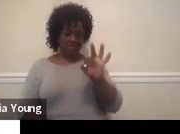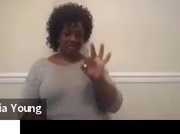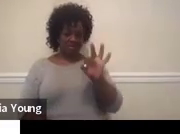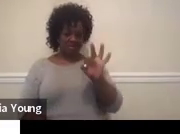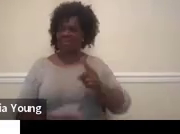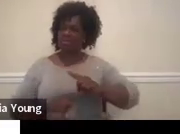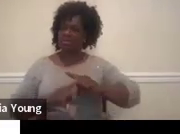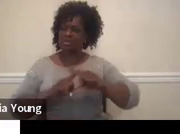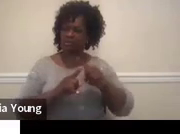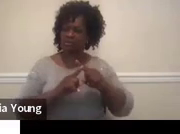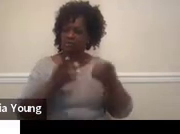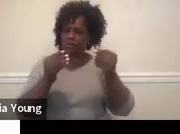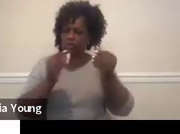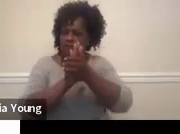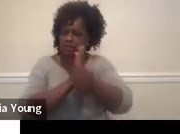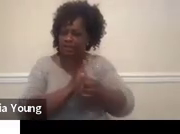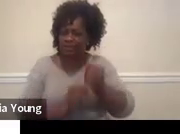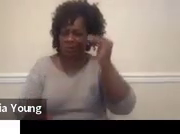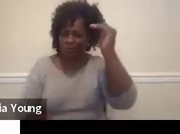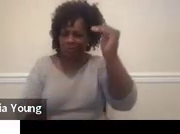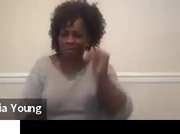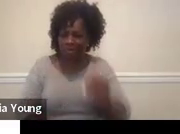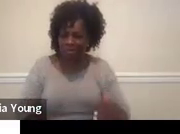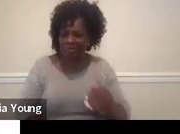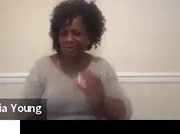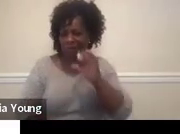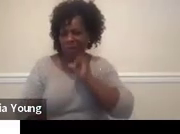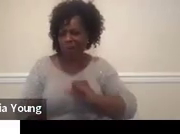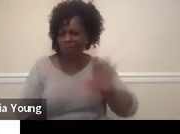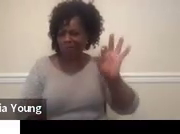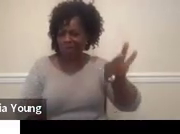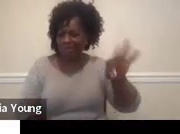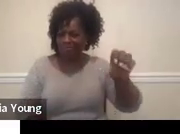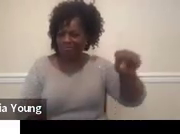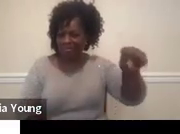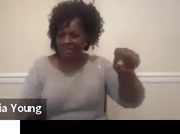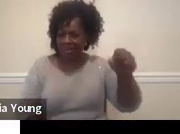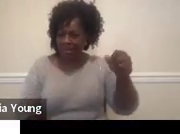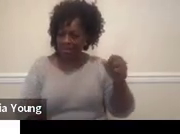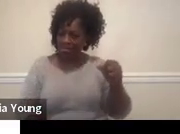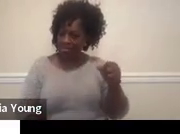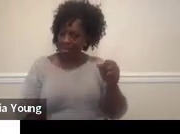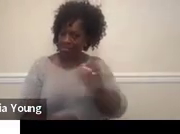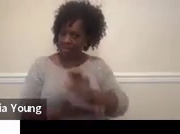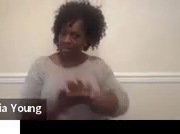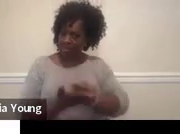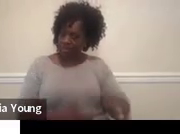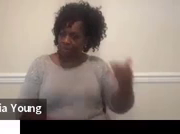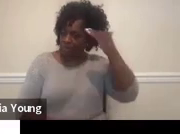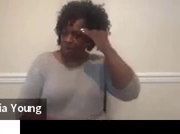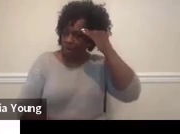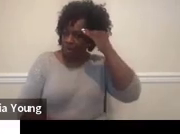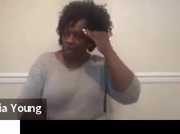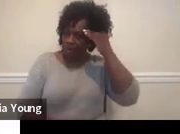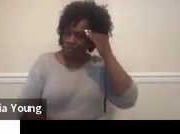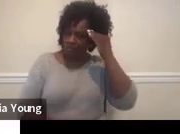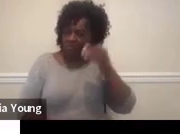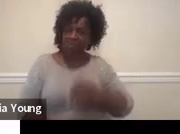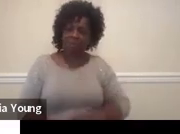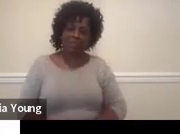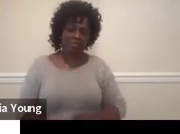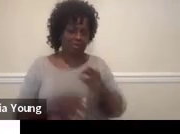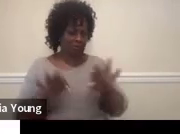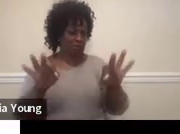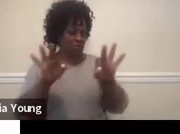different soft skills here that are considered old fashioned, but it's neat to know what these things are. So it might be